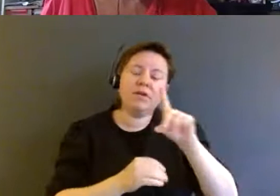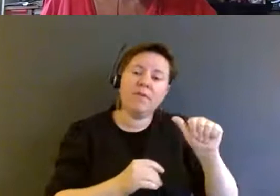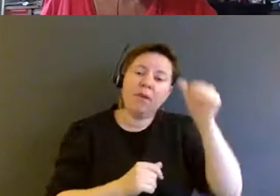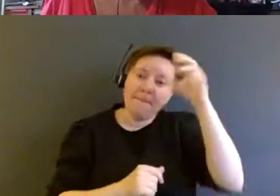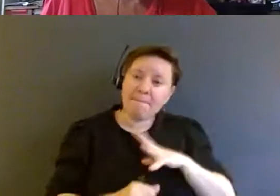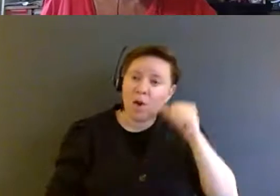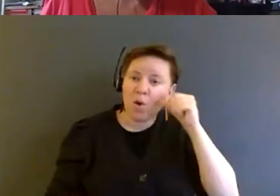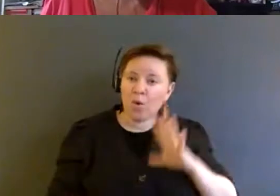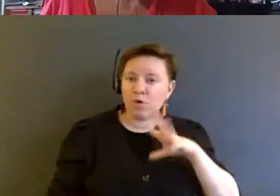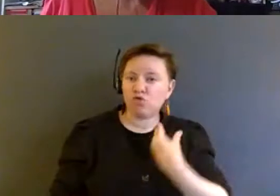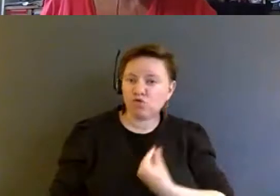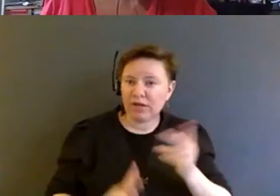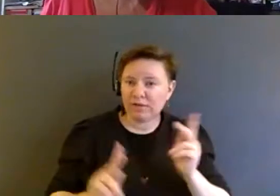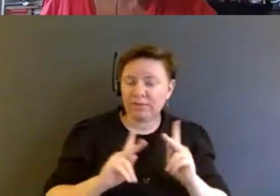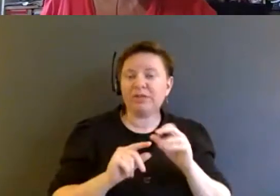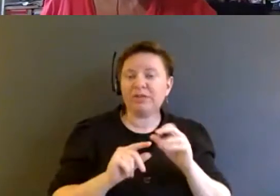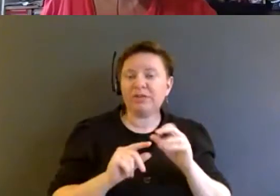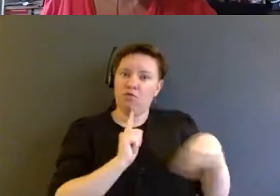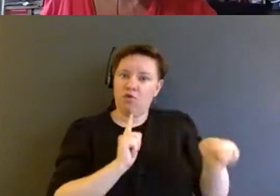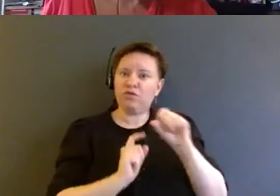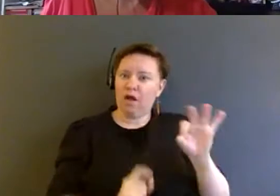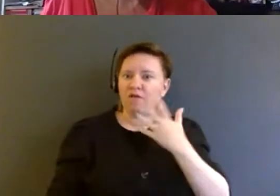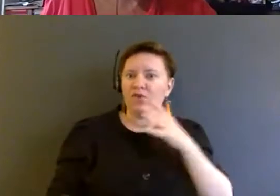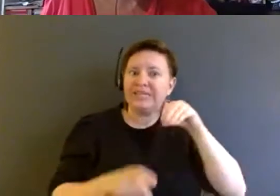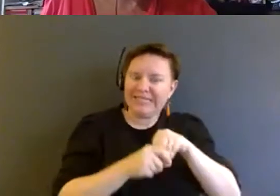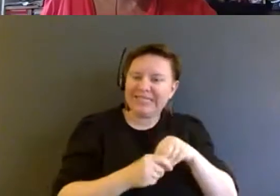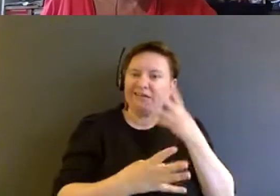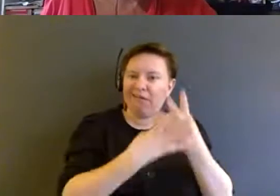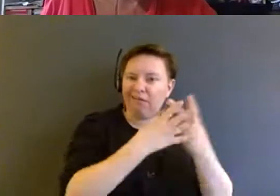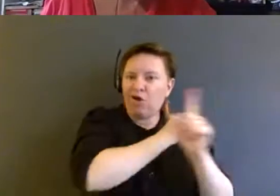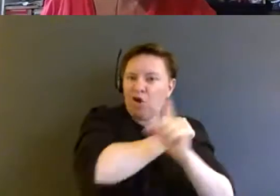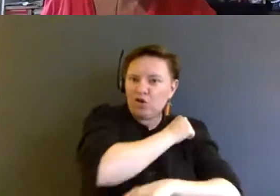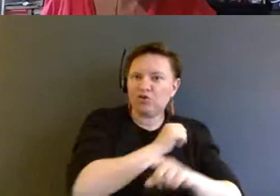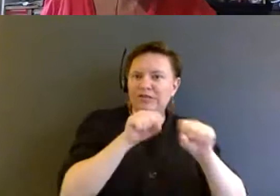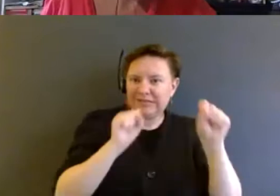especially those of color, in carceral systems, including policing.